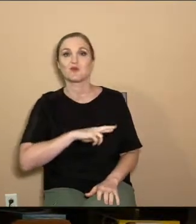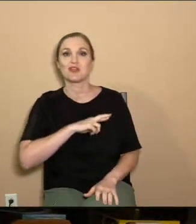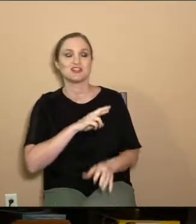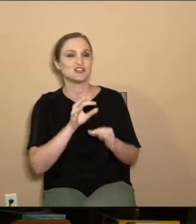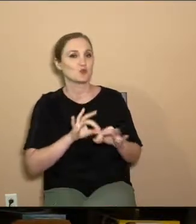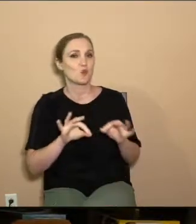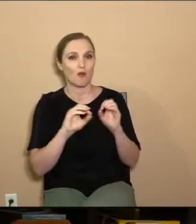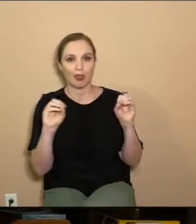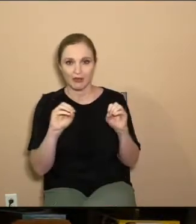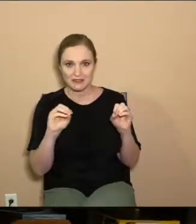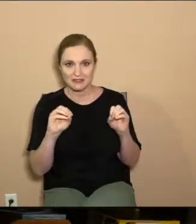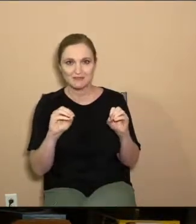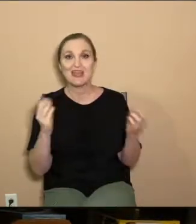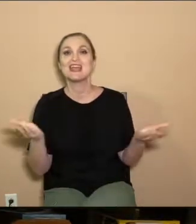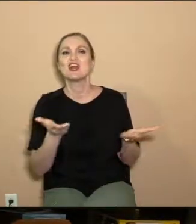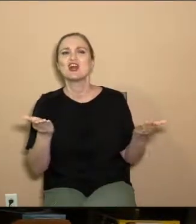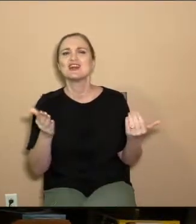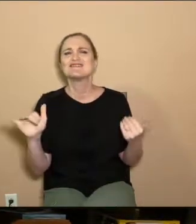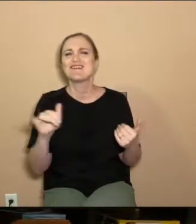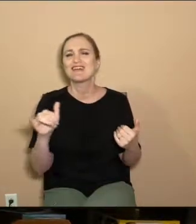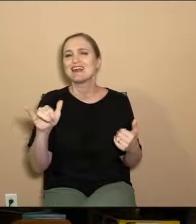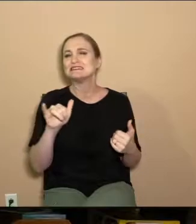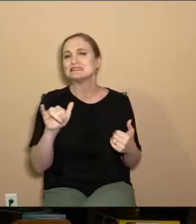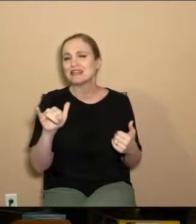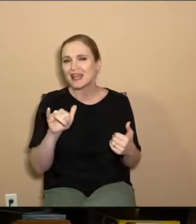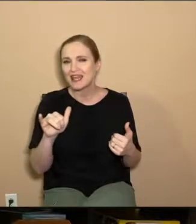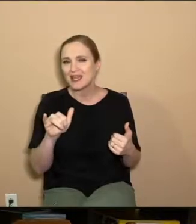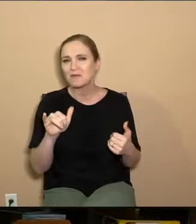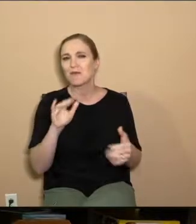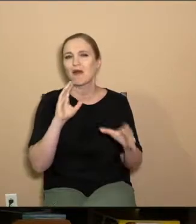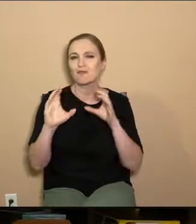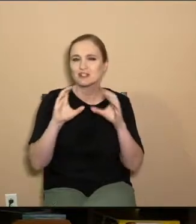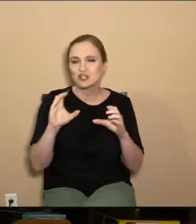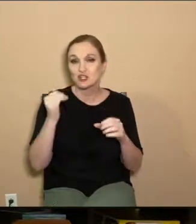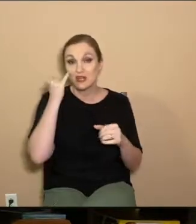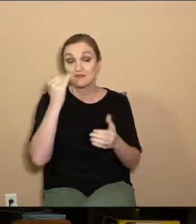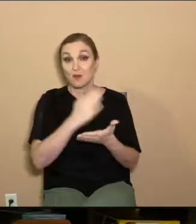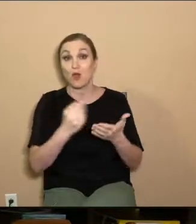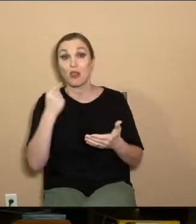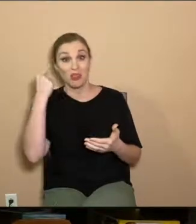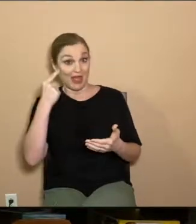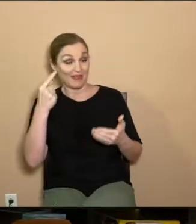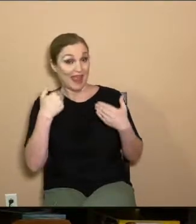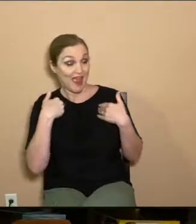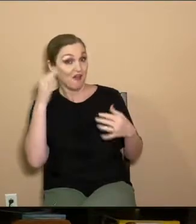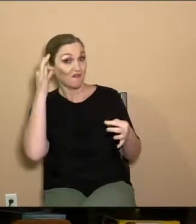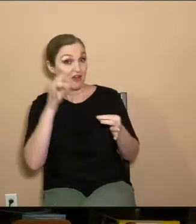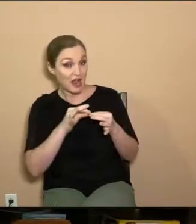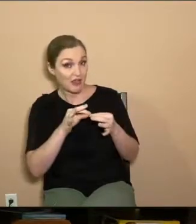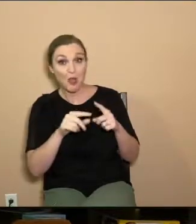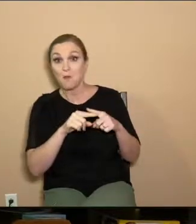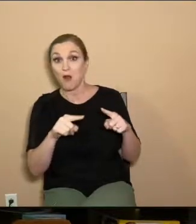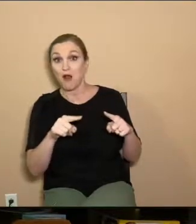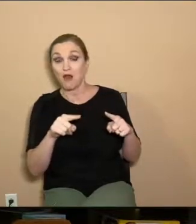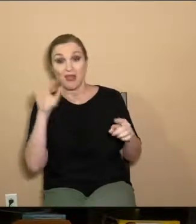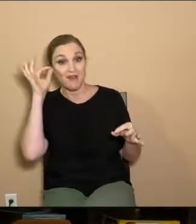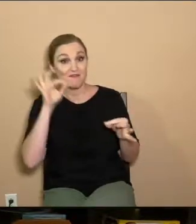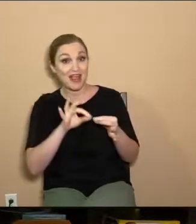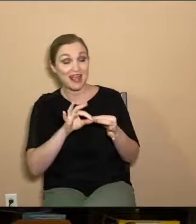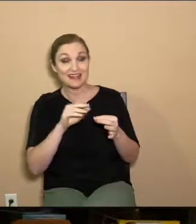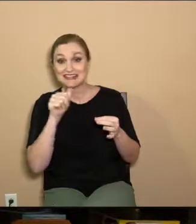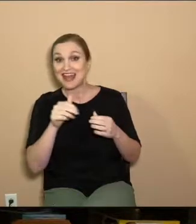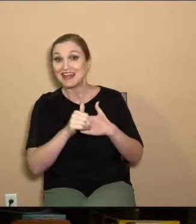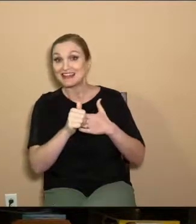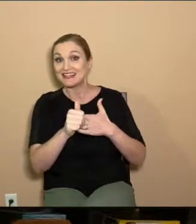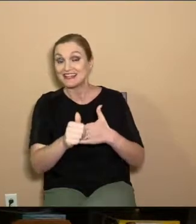worthless. And here, it's almost like that same kind of conversation. If someone thinks they have faith, but that faith does not lead